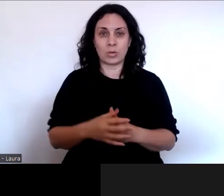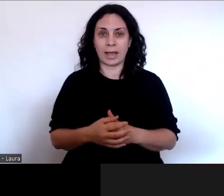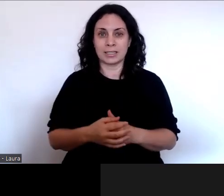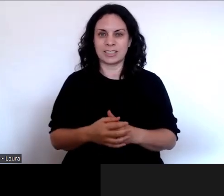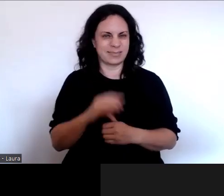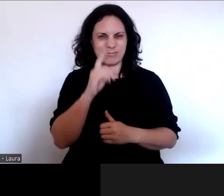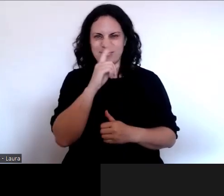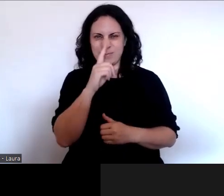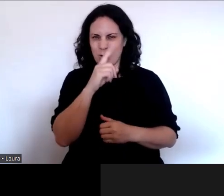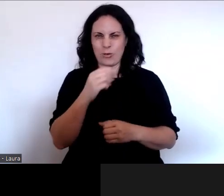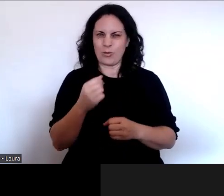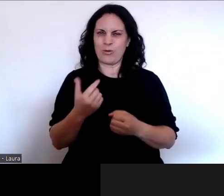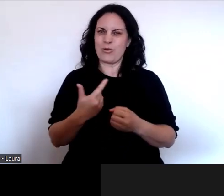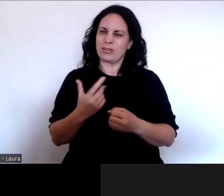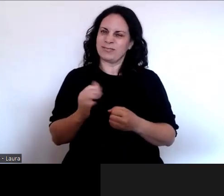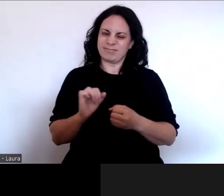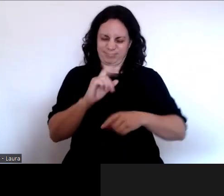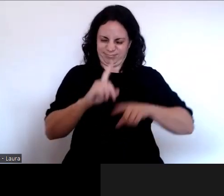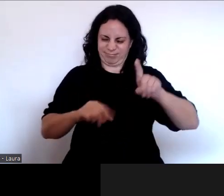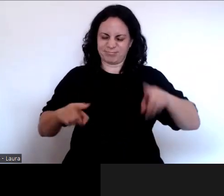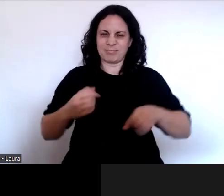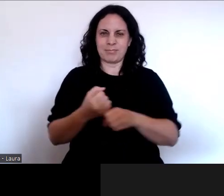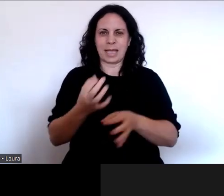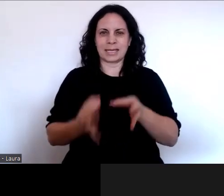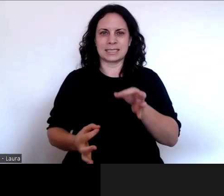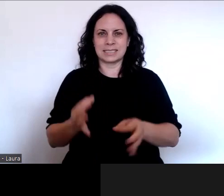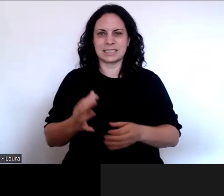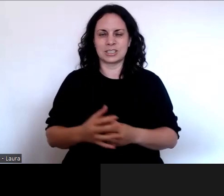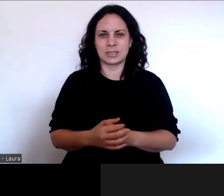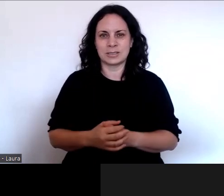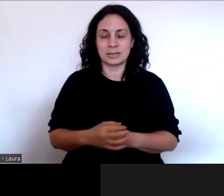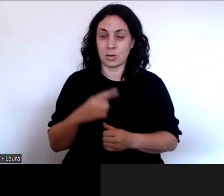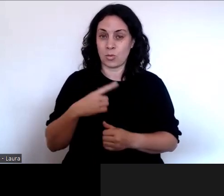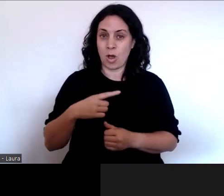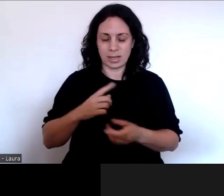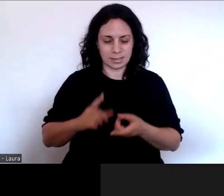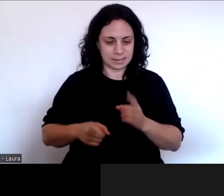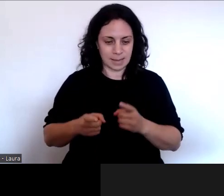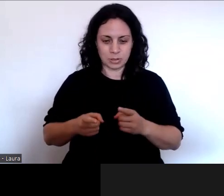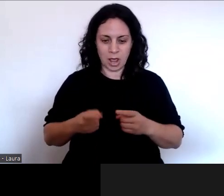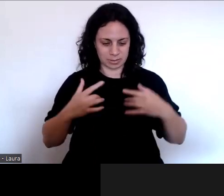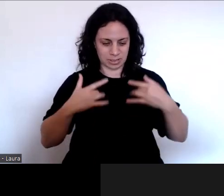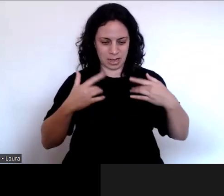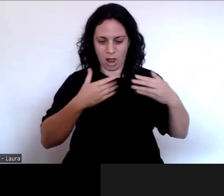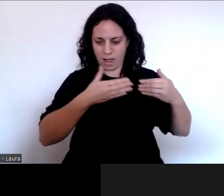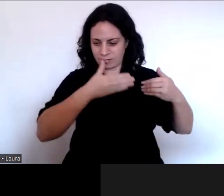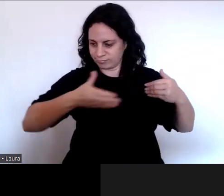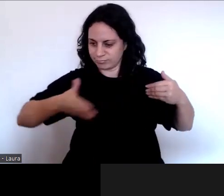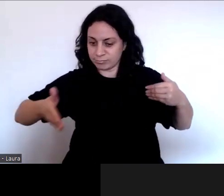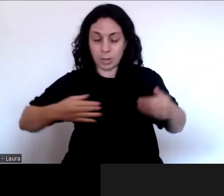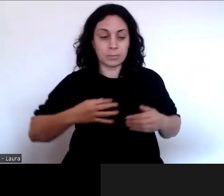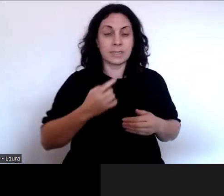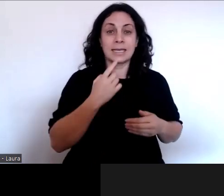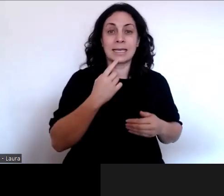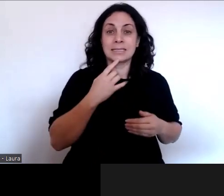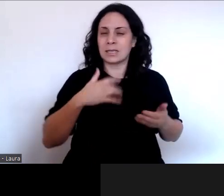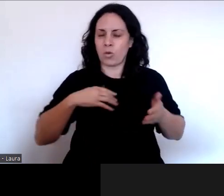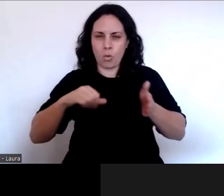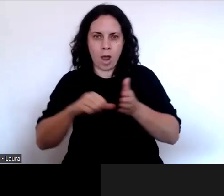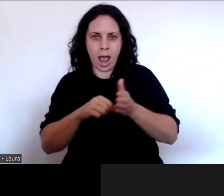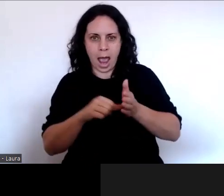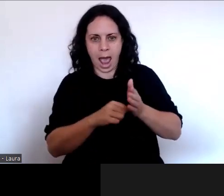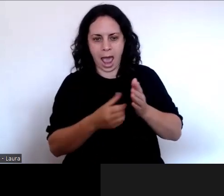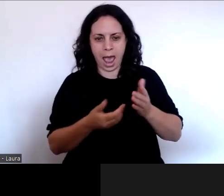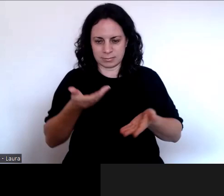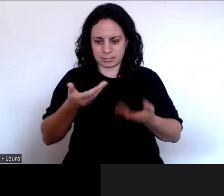decisions. We will find some decisions at some times in our lives more easy or more difficult than at other times and other decisions.